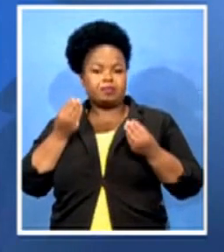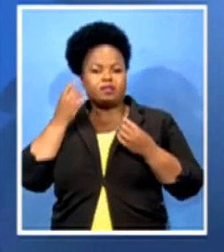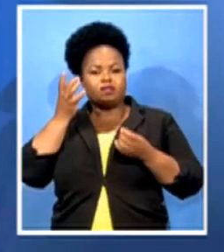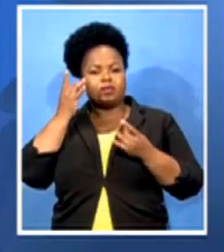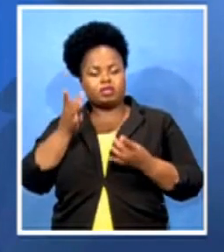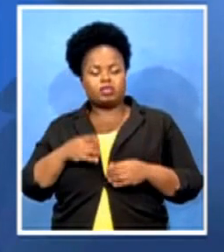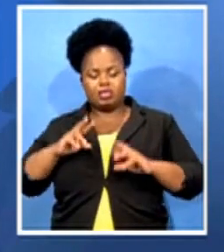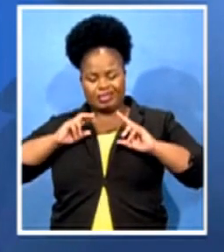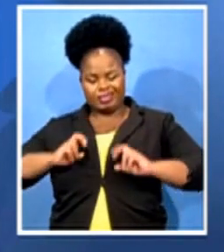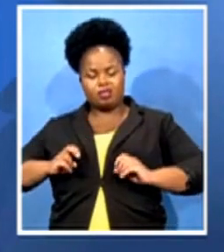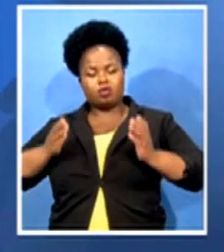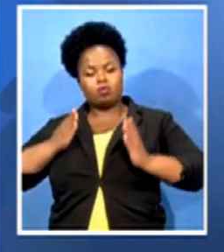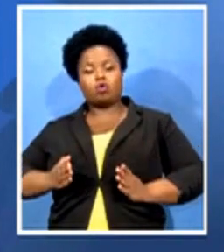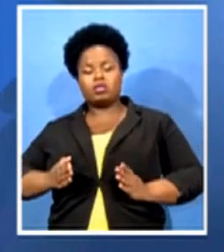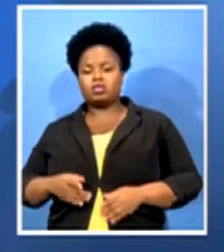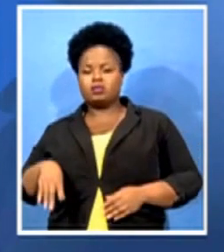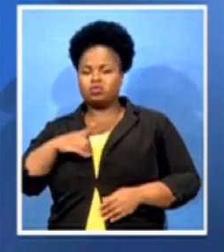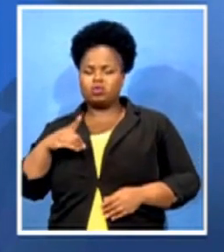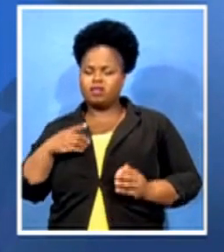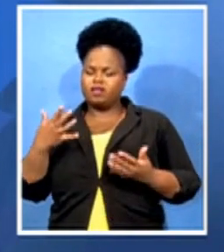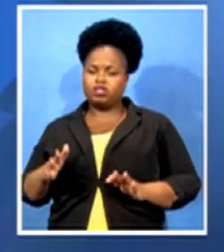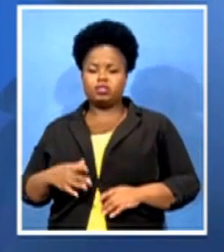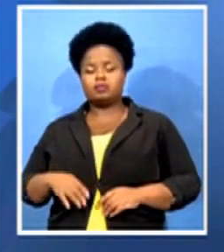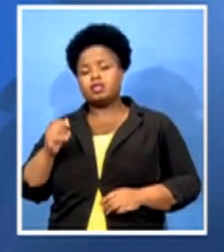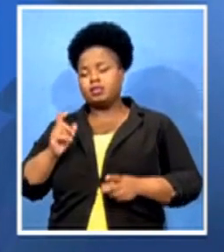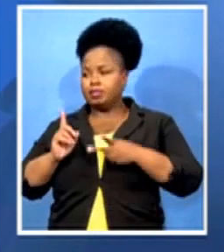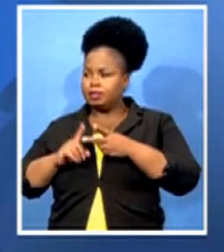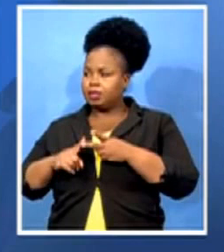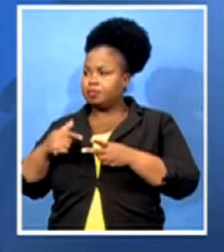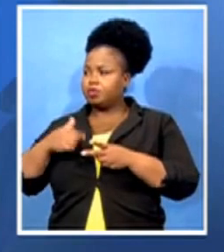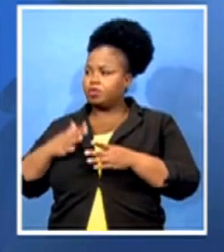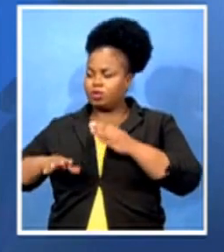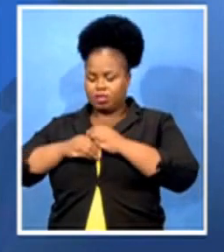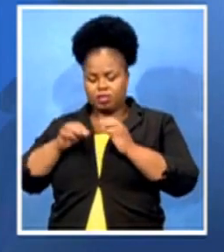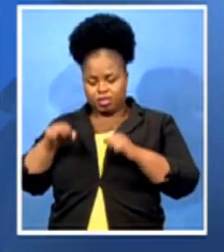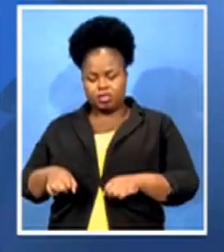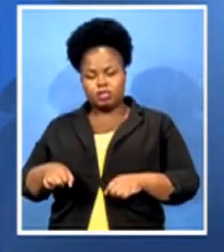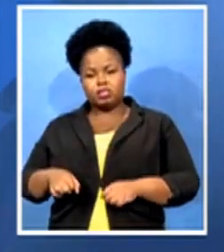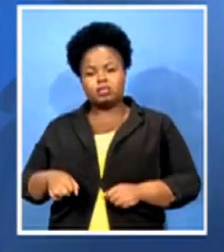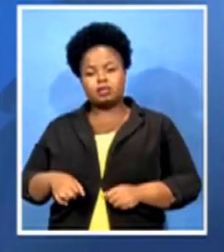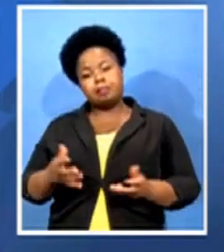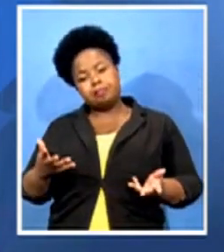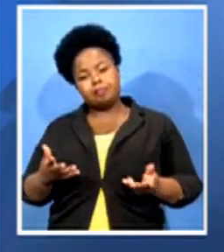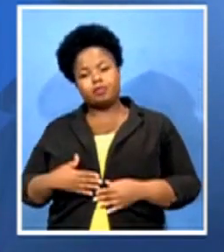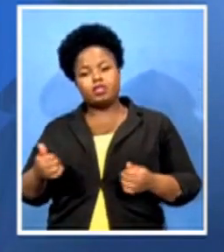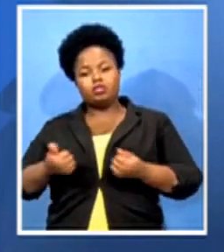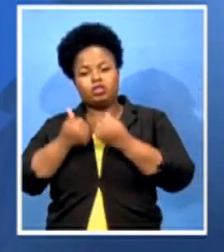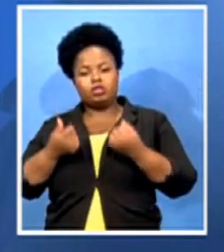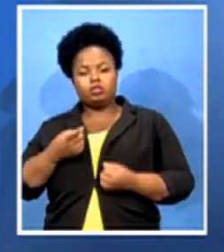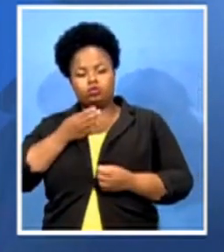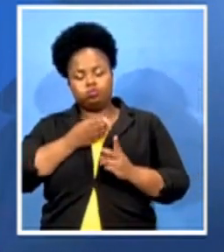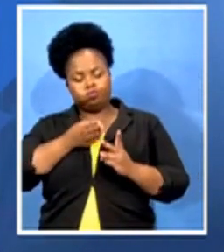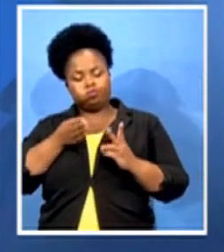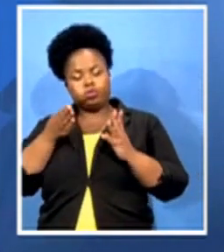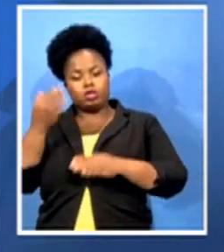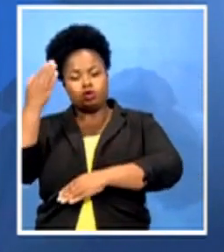must also indicate that, yes, in terms of the challenges that were there, the Department of Health,